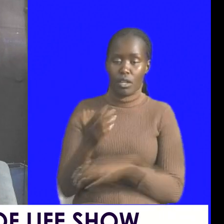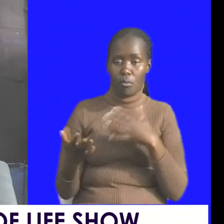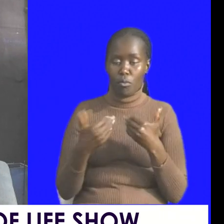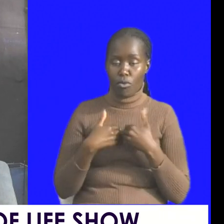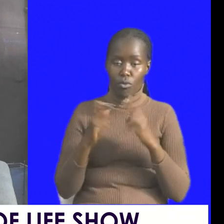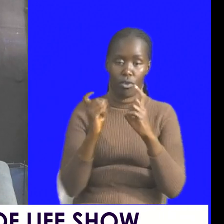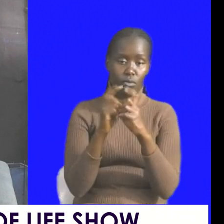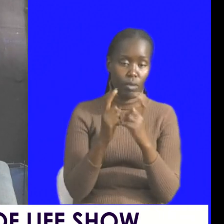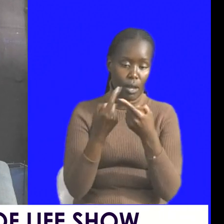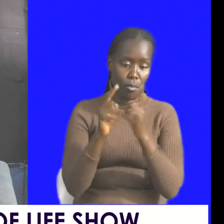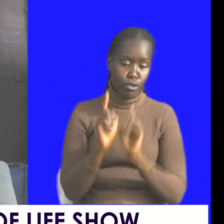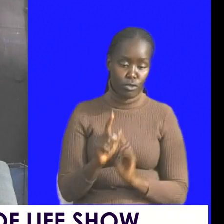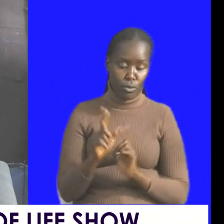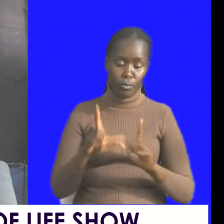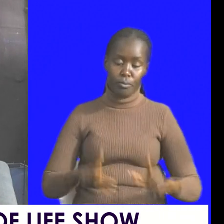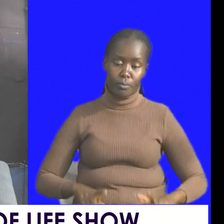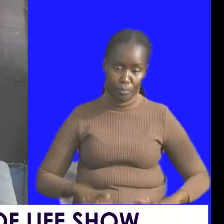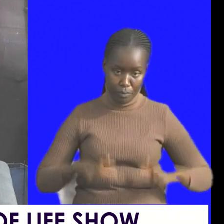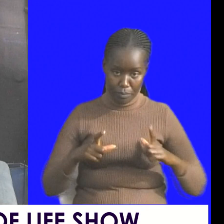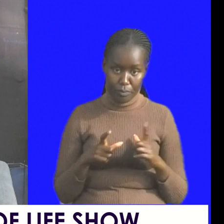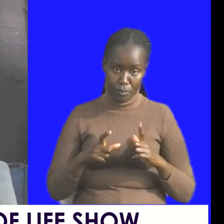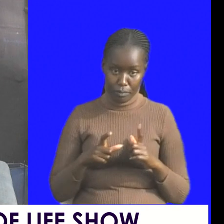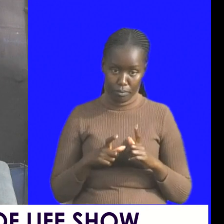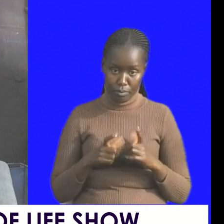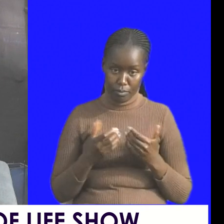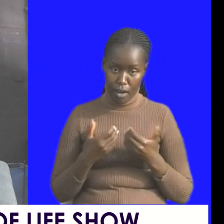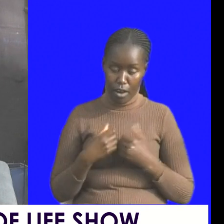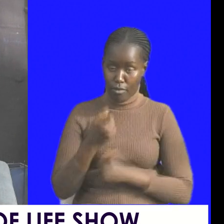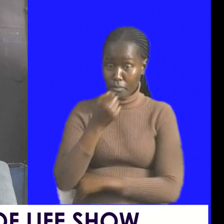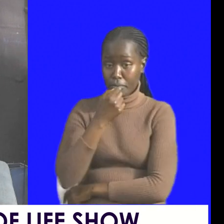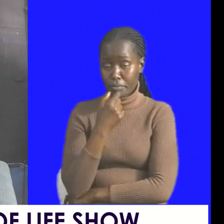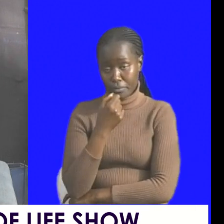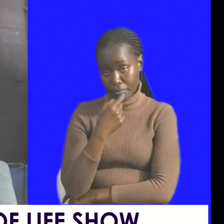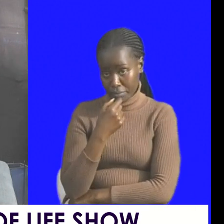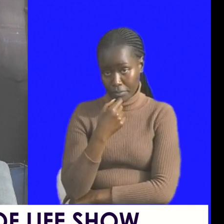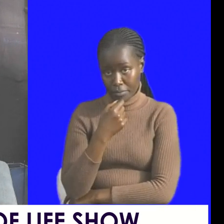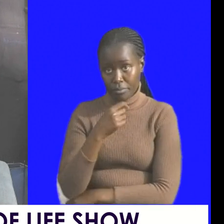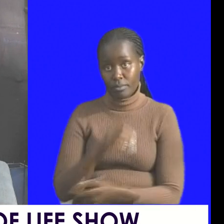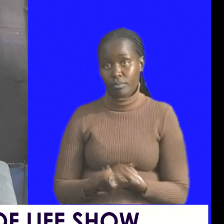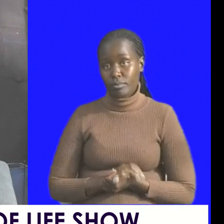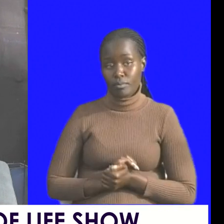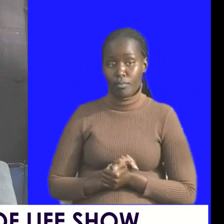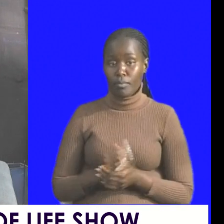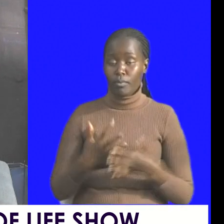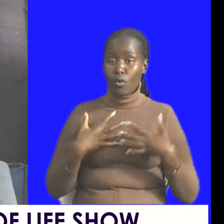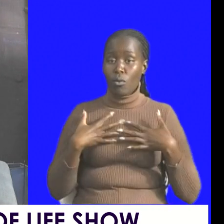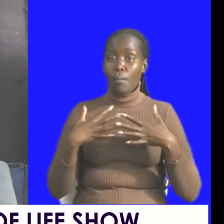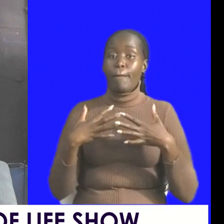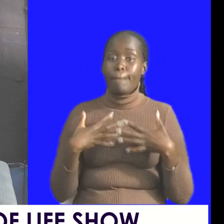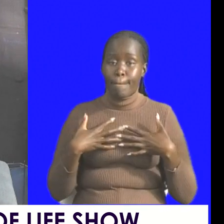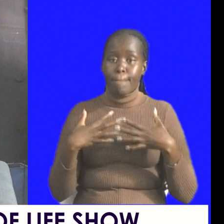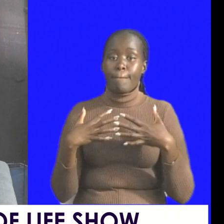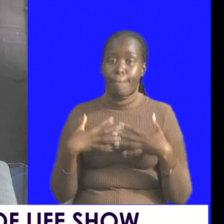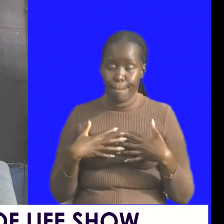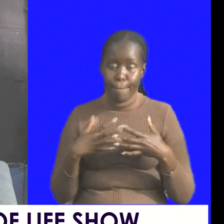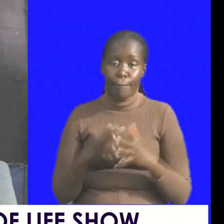but you're alive take some bit of painkillers if you can breathe in breathe breathe